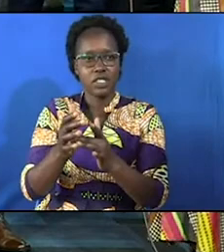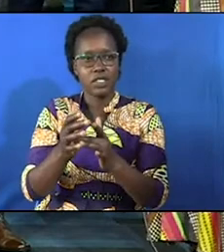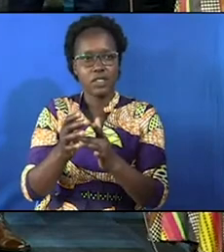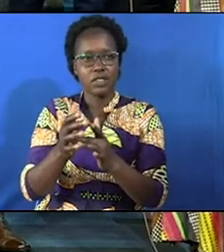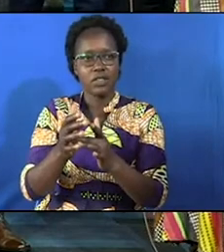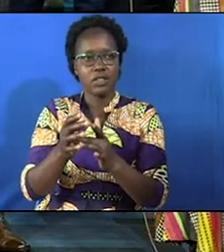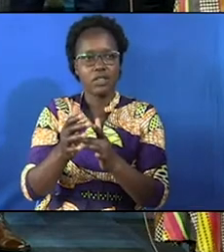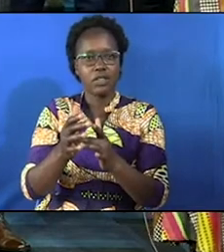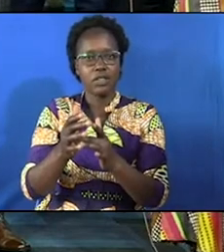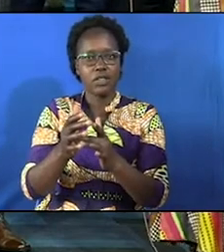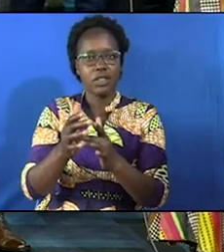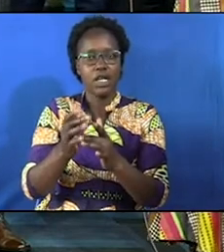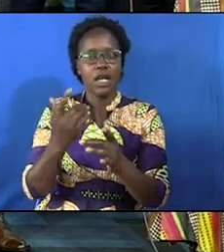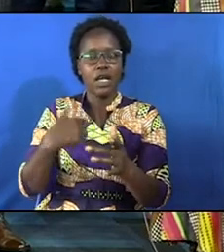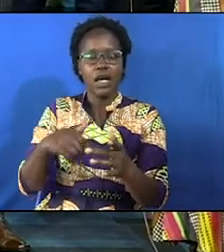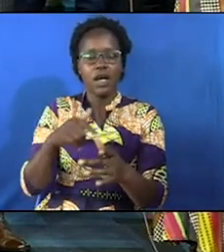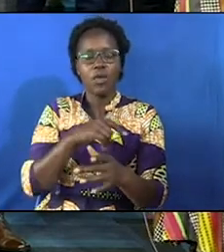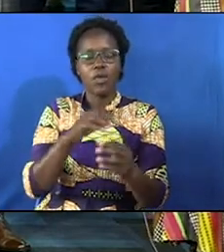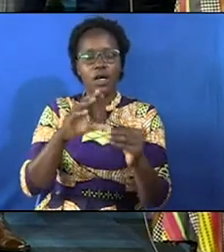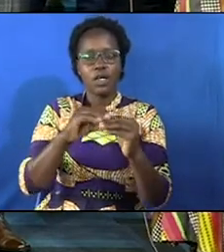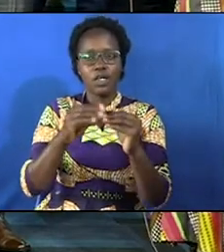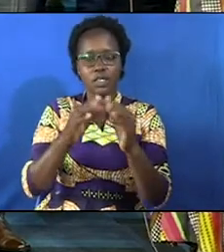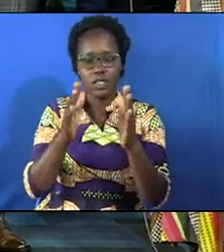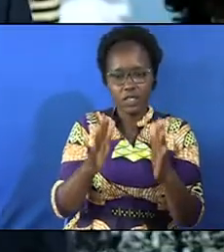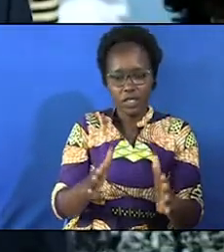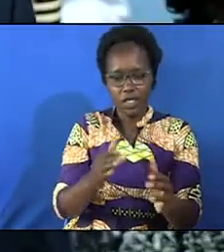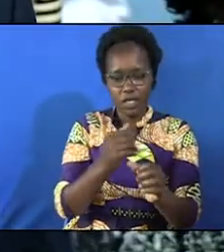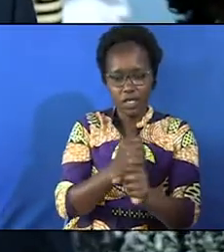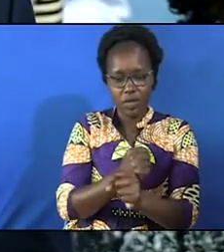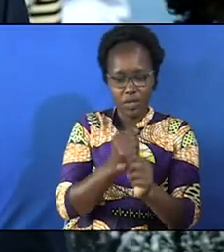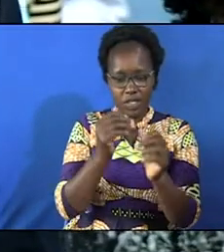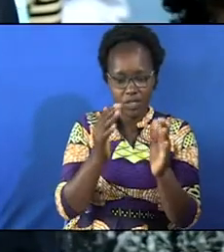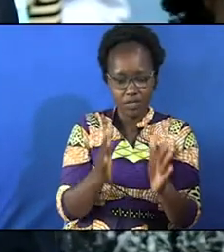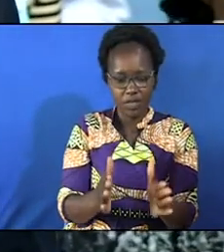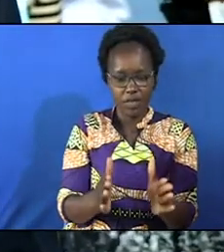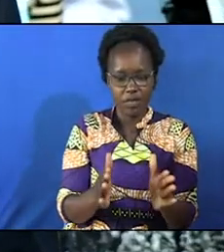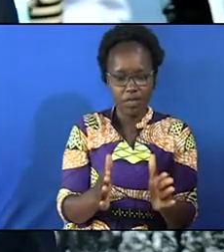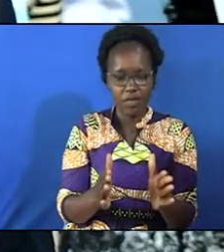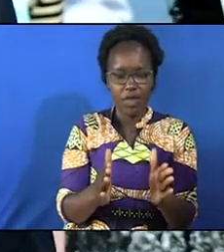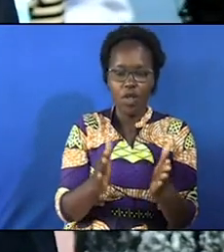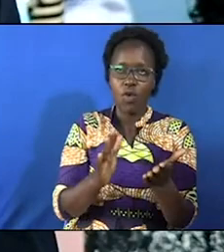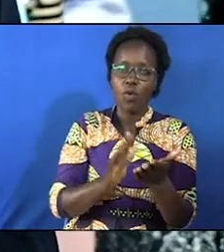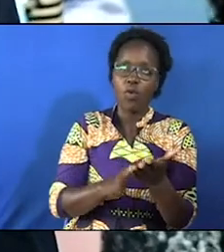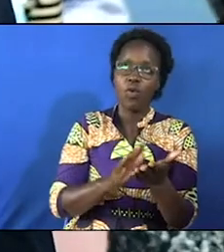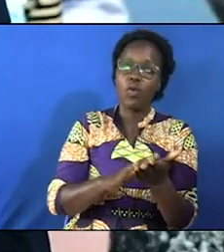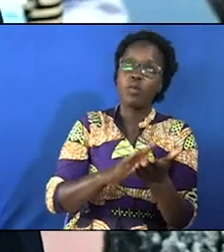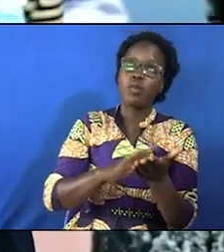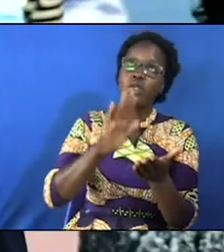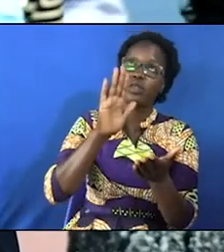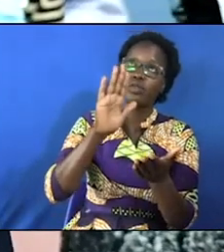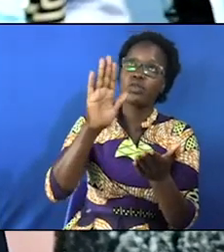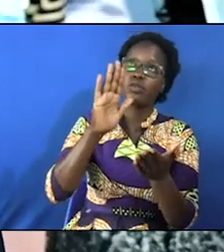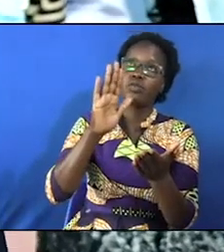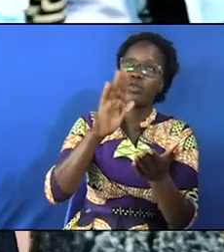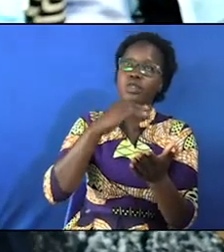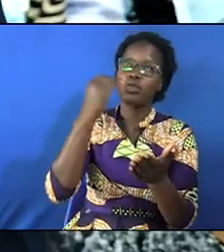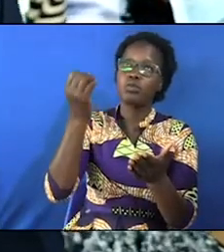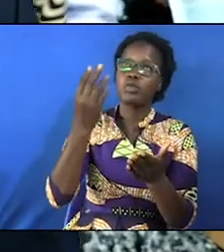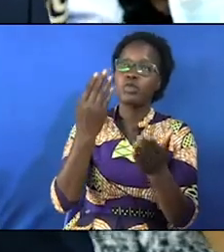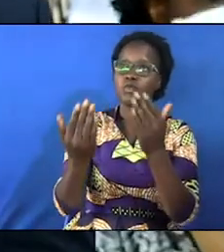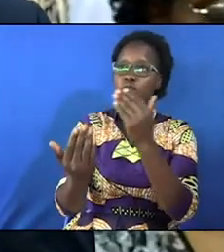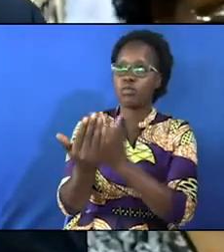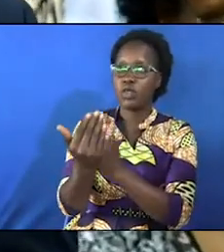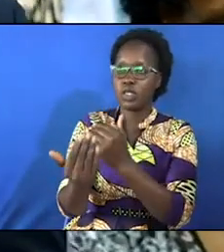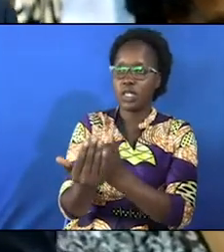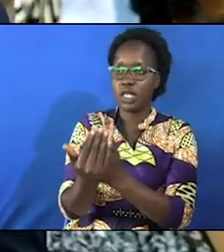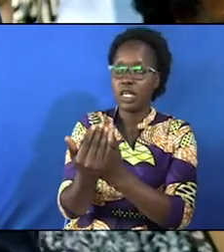our creator our savior we praise you for this beautiful morning that you